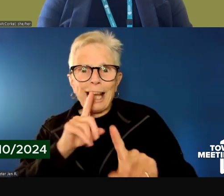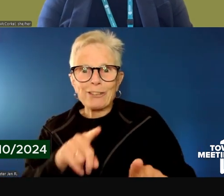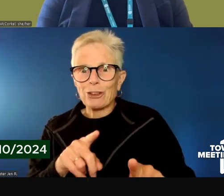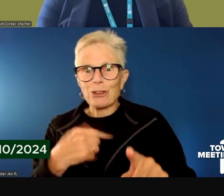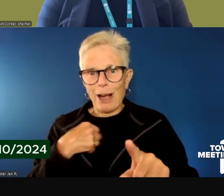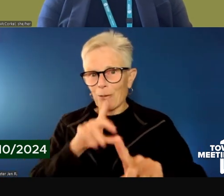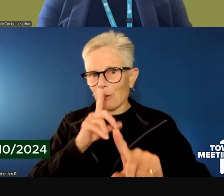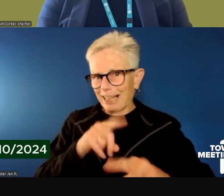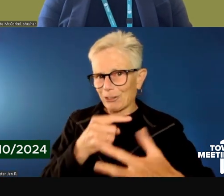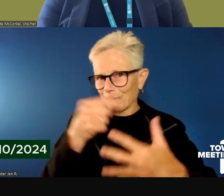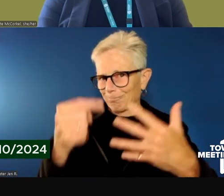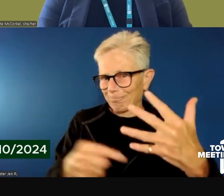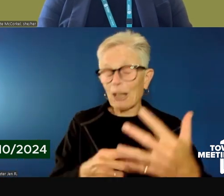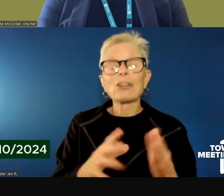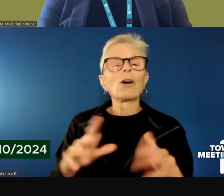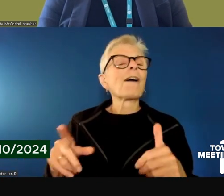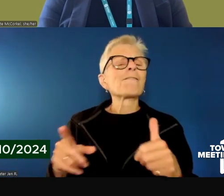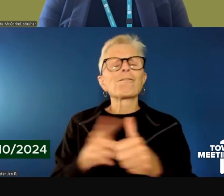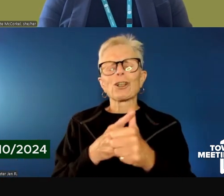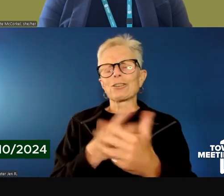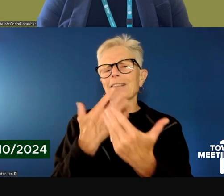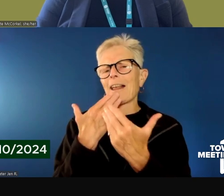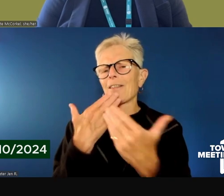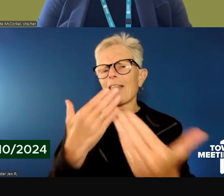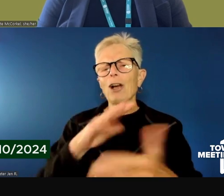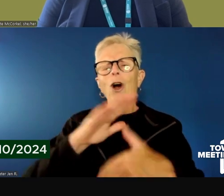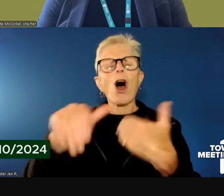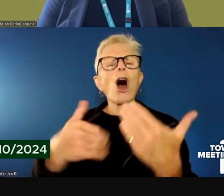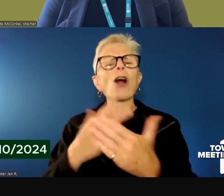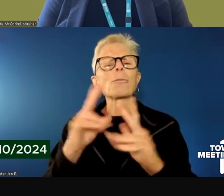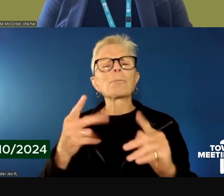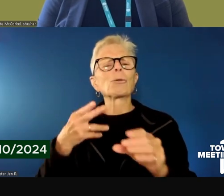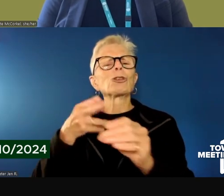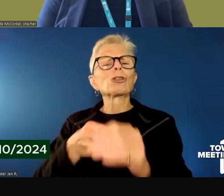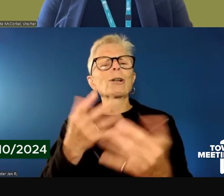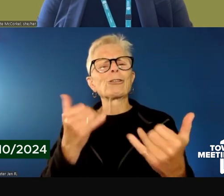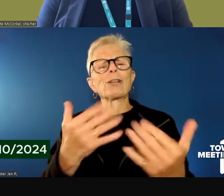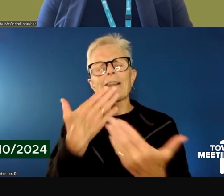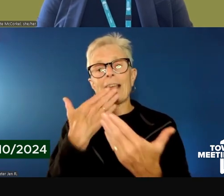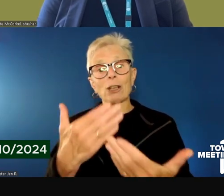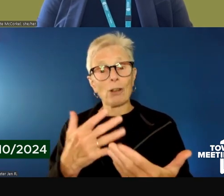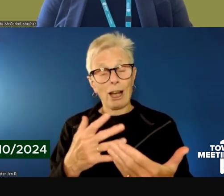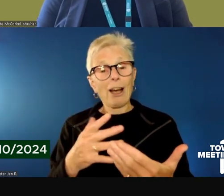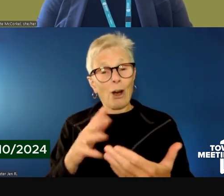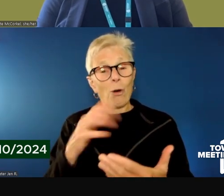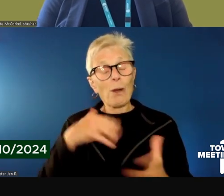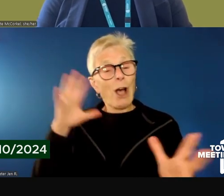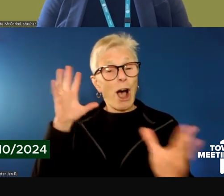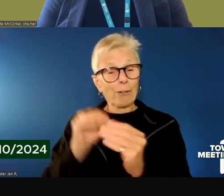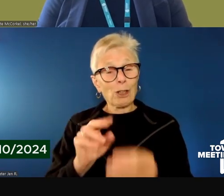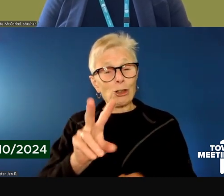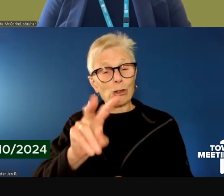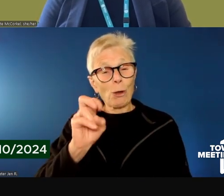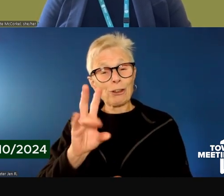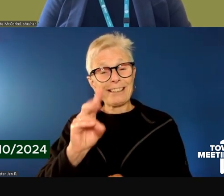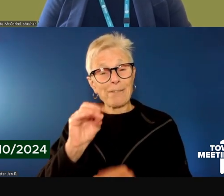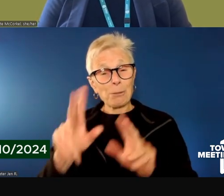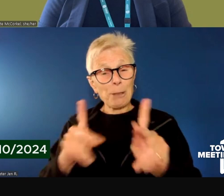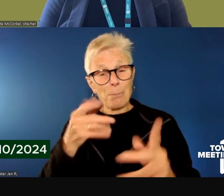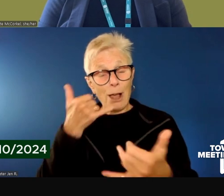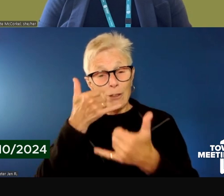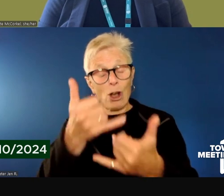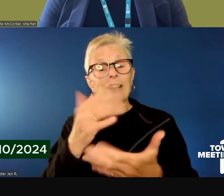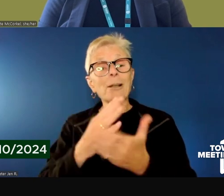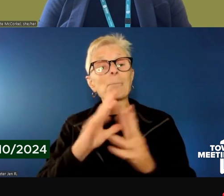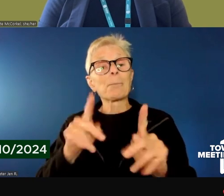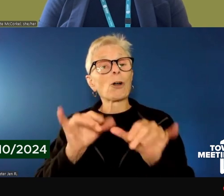first of all, thank you all to our participants. At one point, we had 270 people on this call. And for those of you who are still with